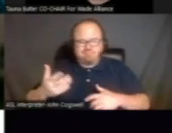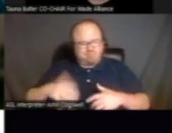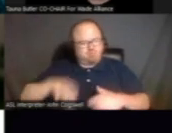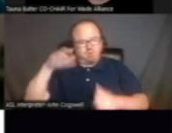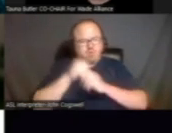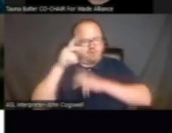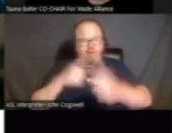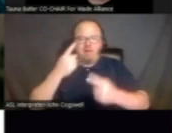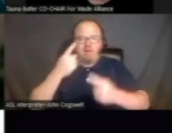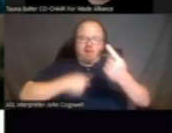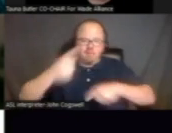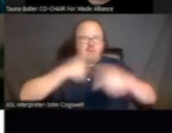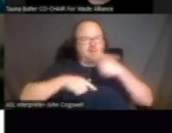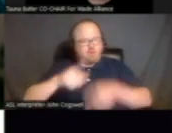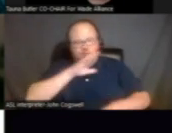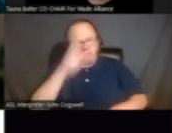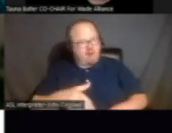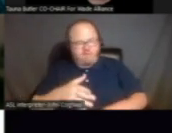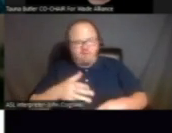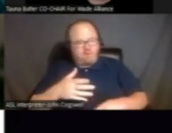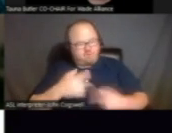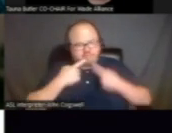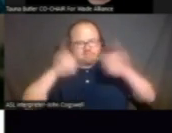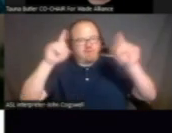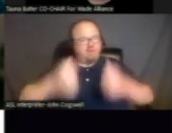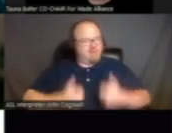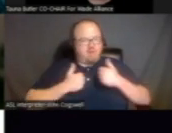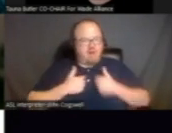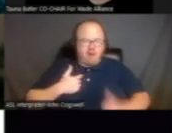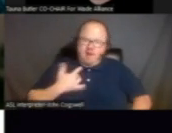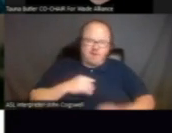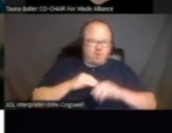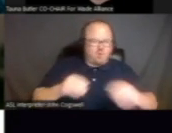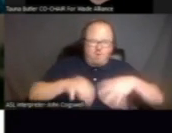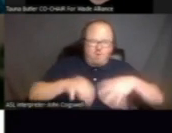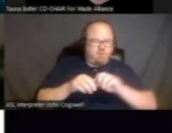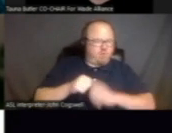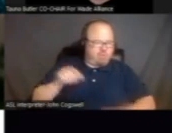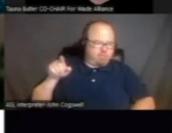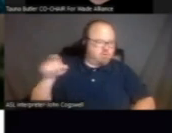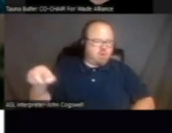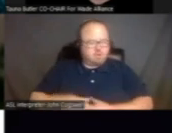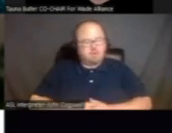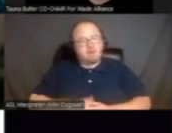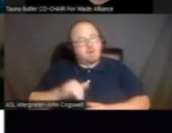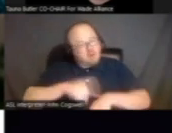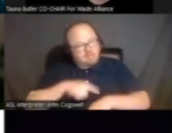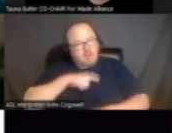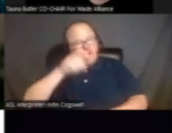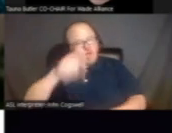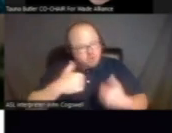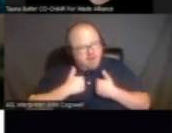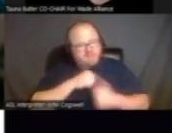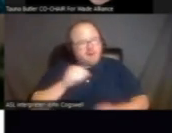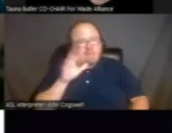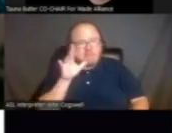people telling me I would never amount to anything. I felt like I didn't matter. At a time I should have had a